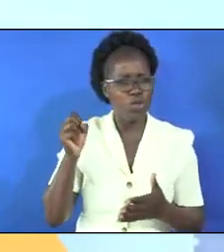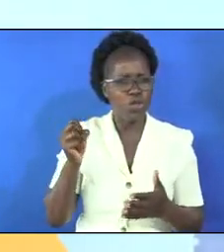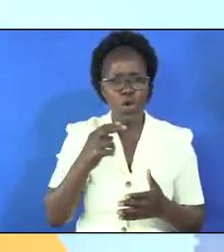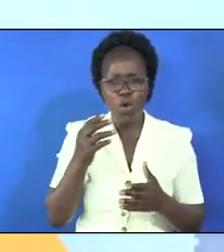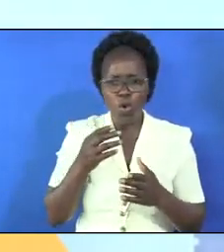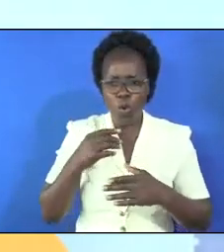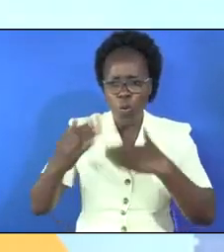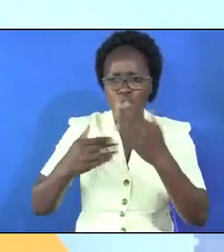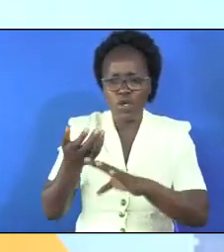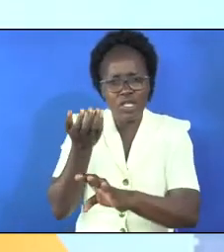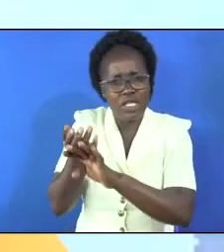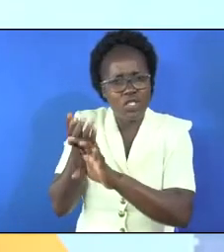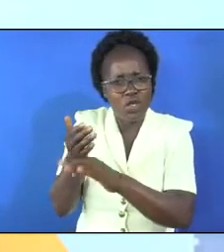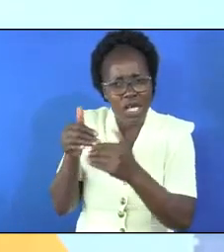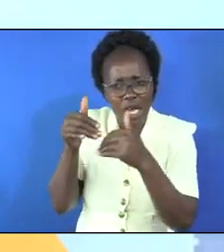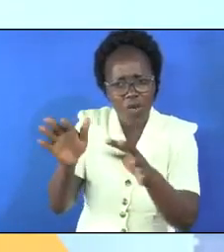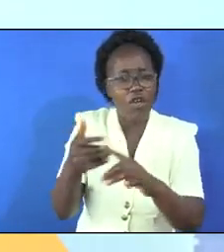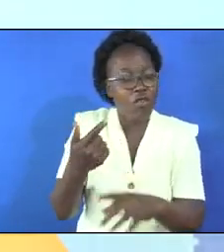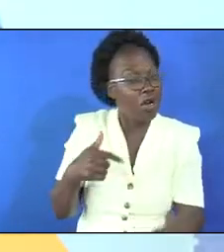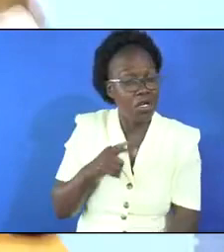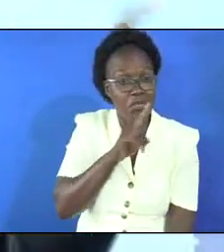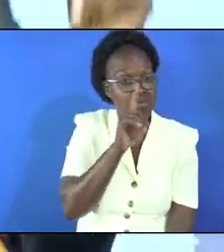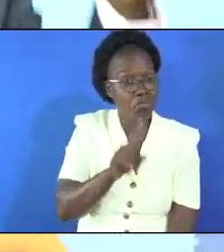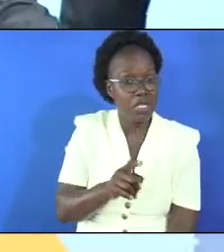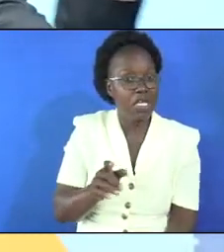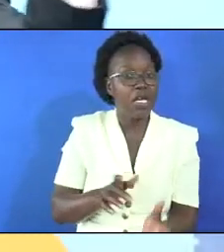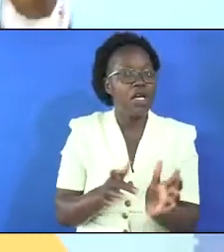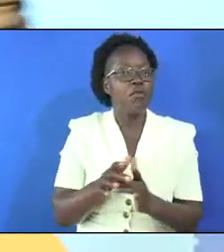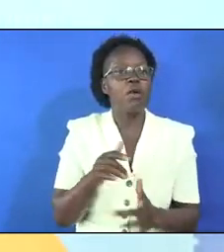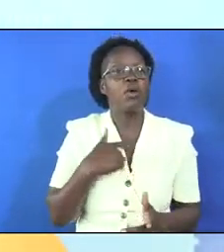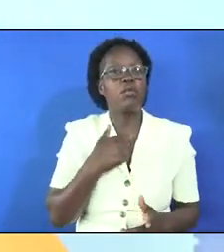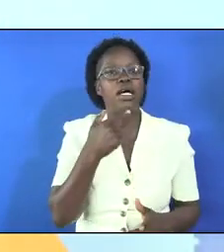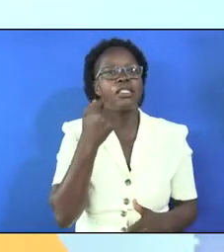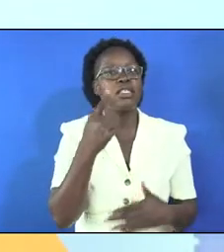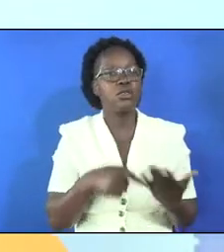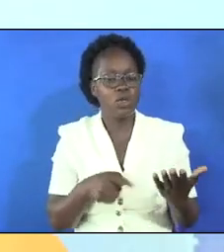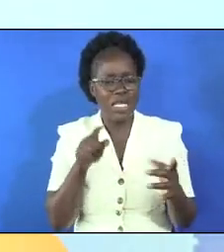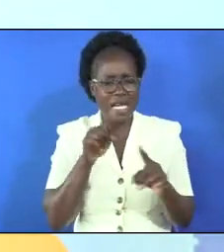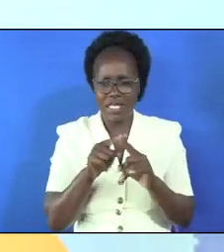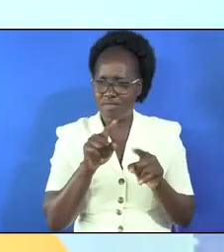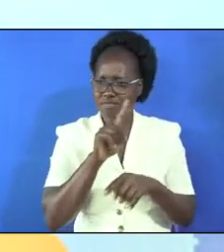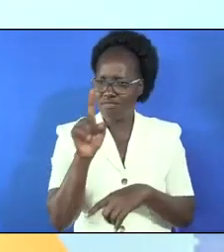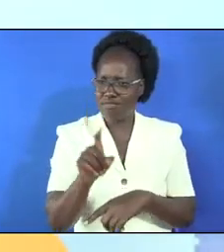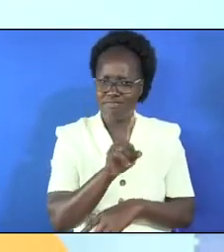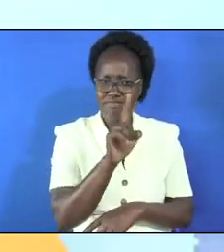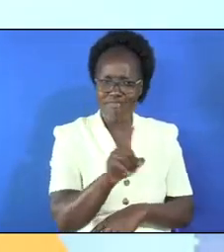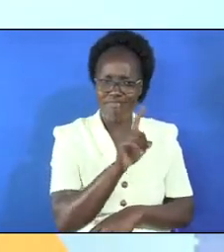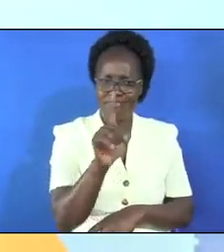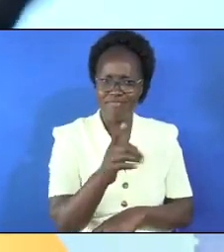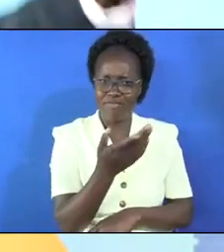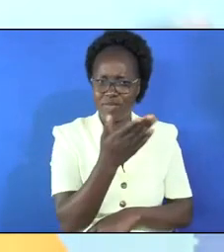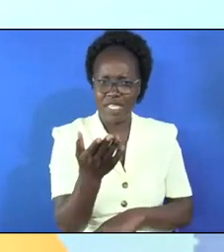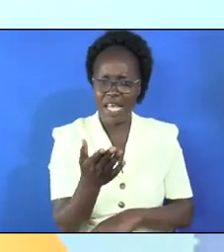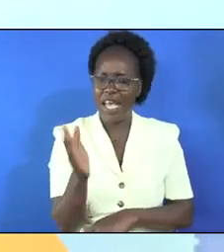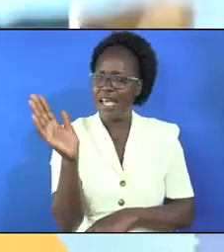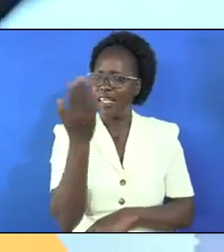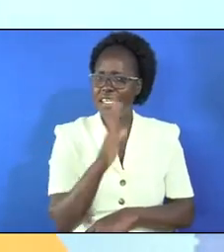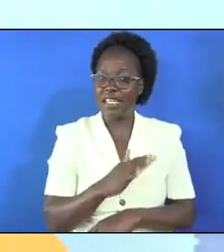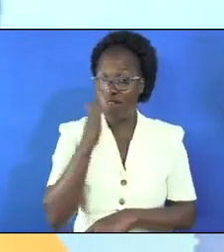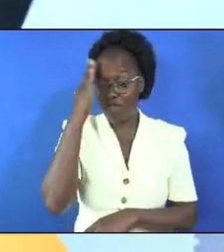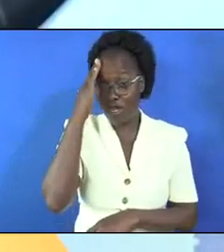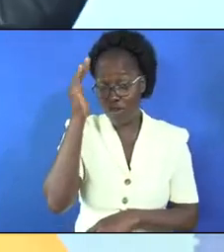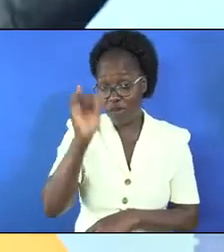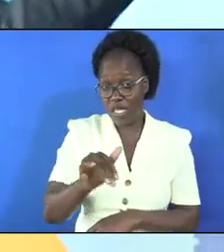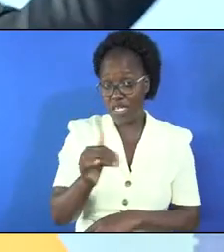will roll the stone away for us and my bible say that as they were asking questions they had never known